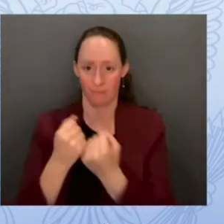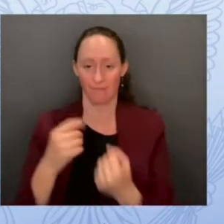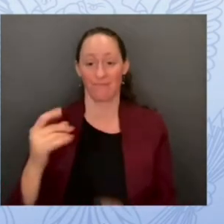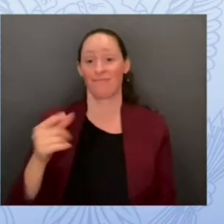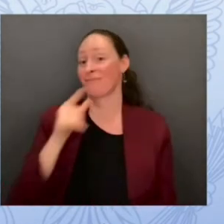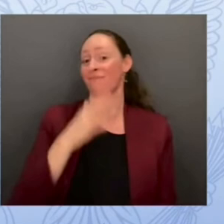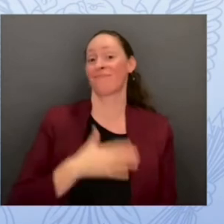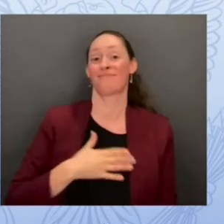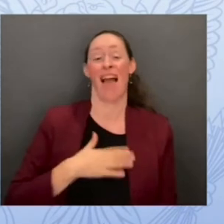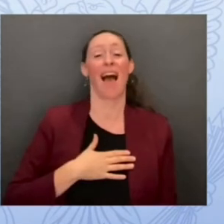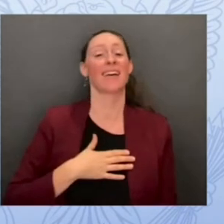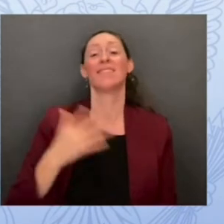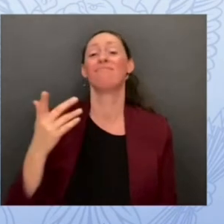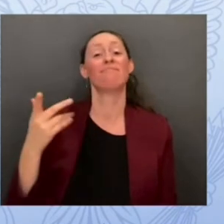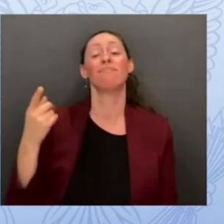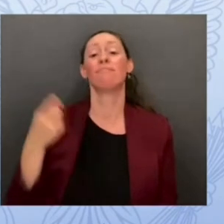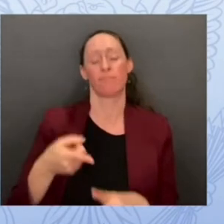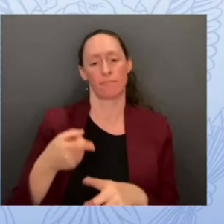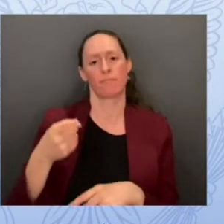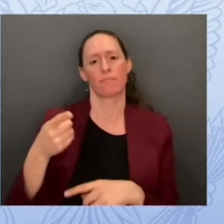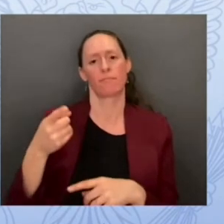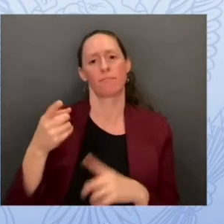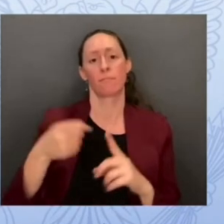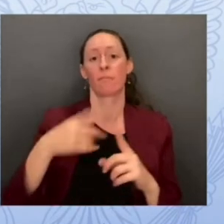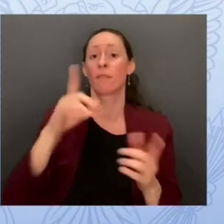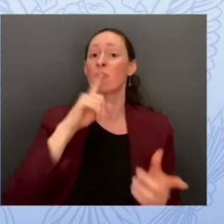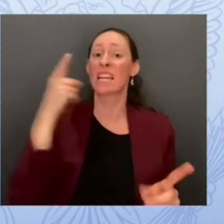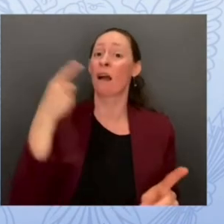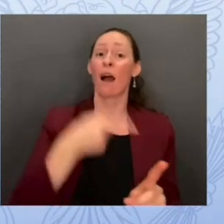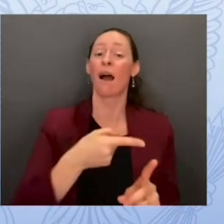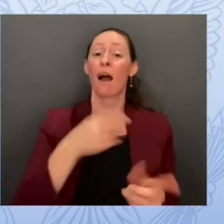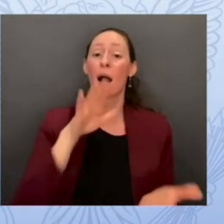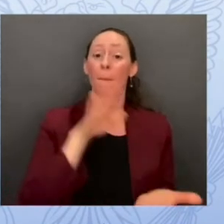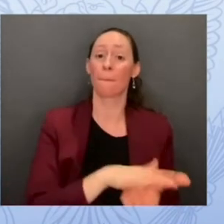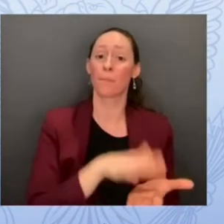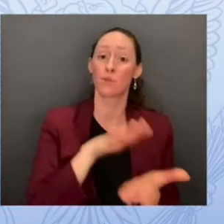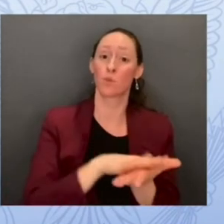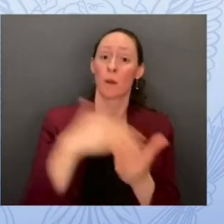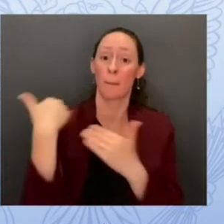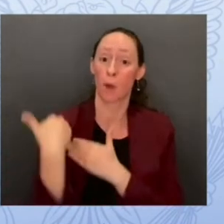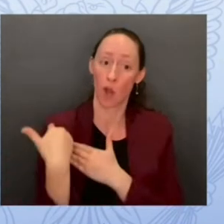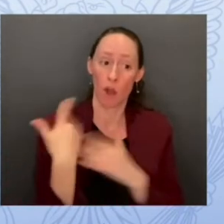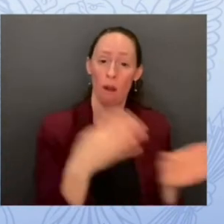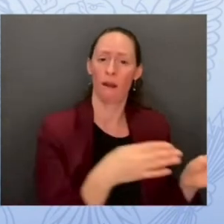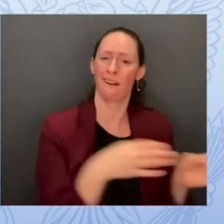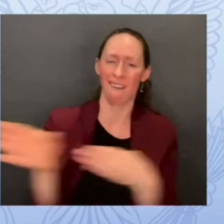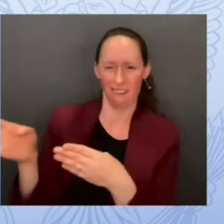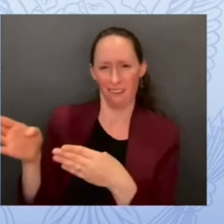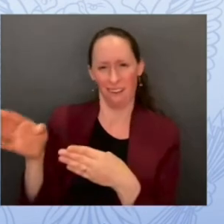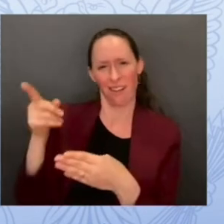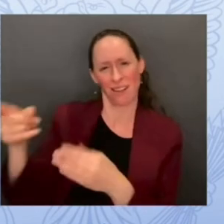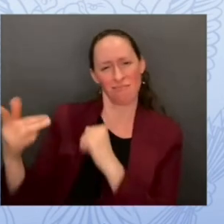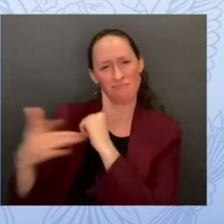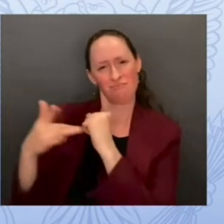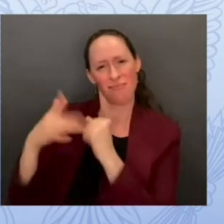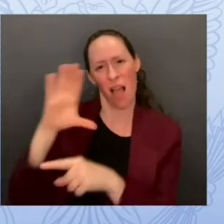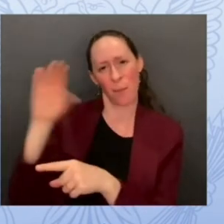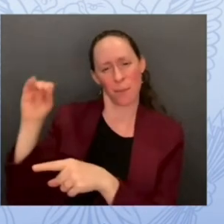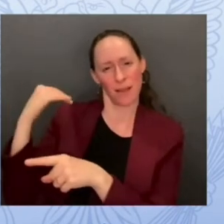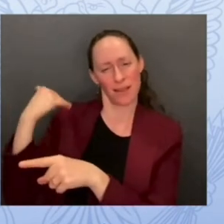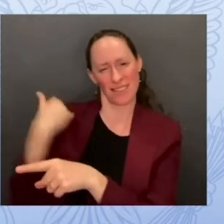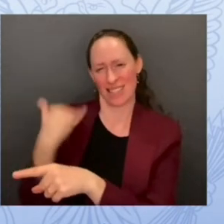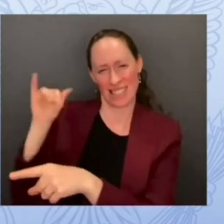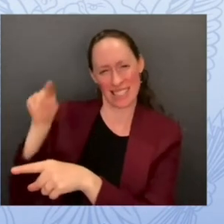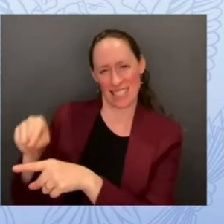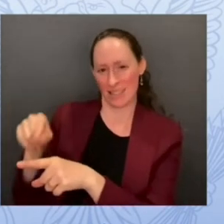burden from schools and individuals on to those technology providers so that security comes out of the box and